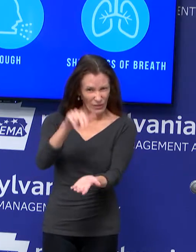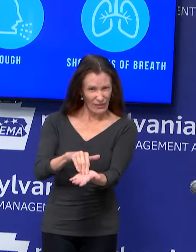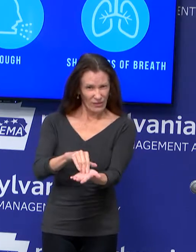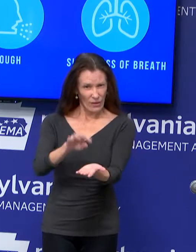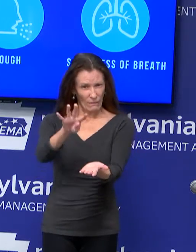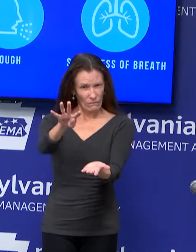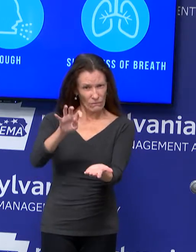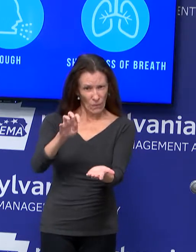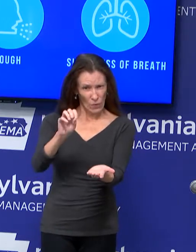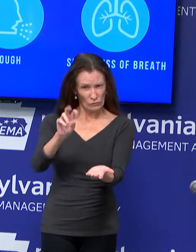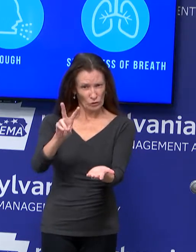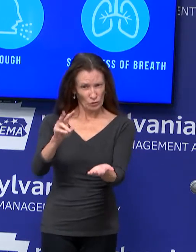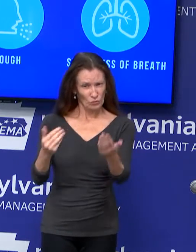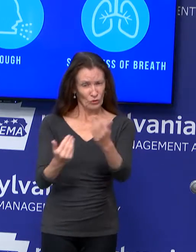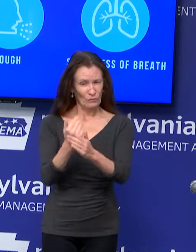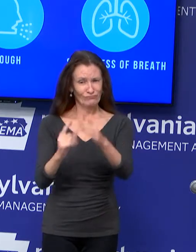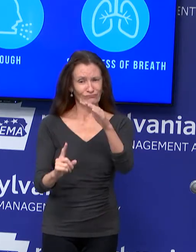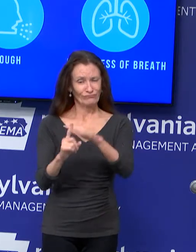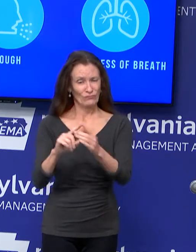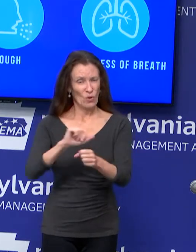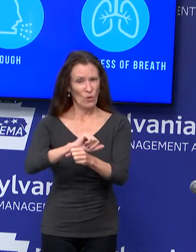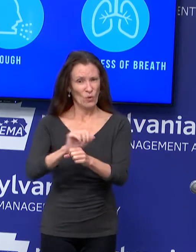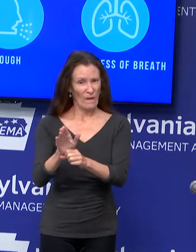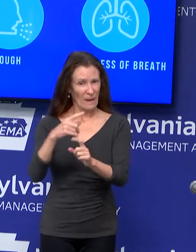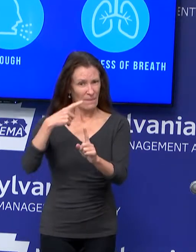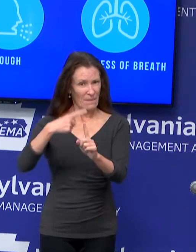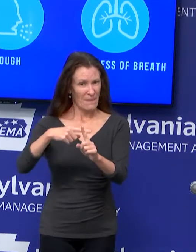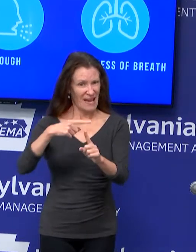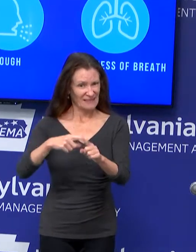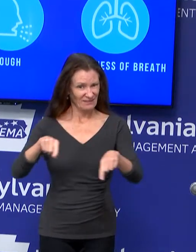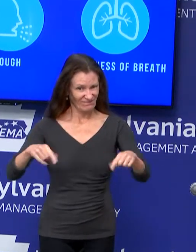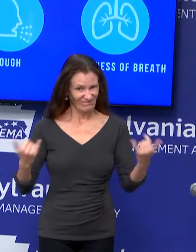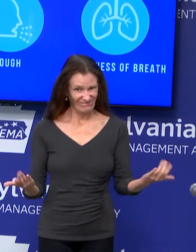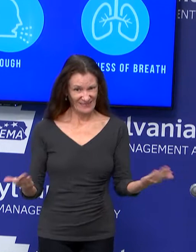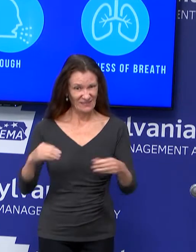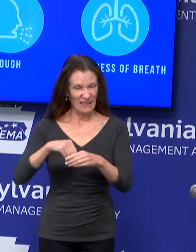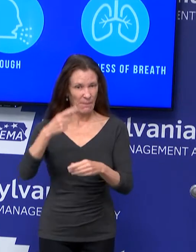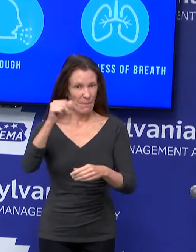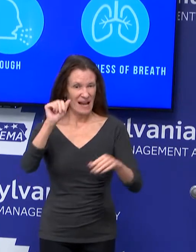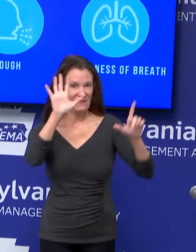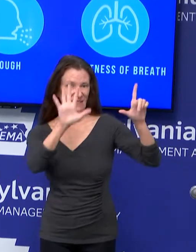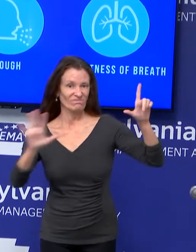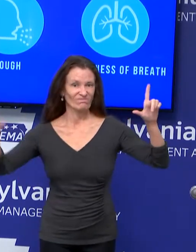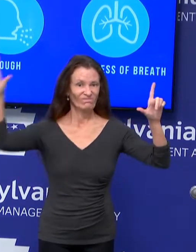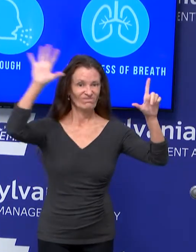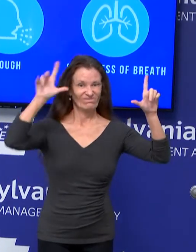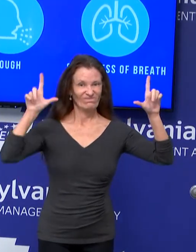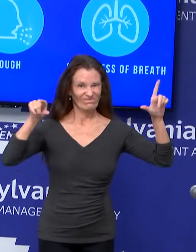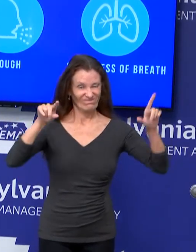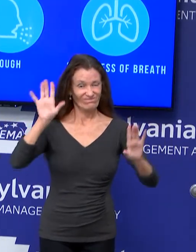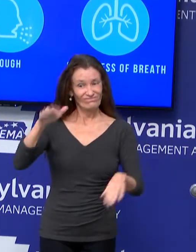new cases of COVID-19 in Pennsylvania. On Sunday, we had 2